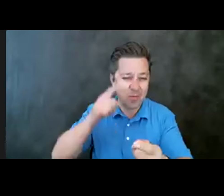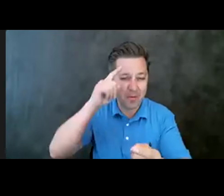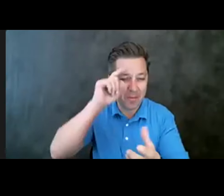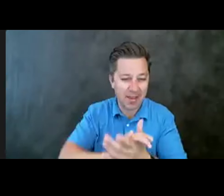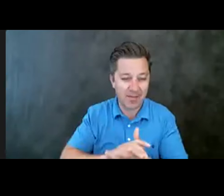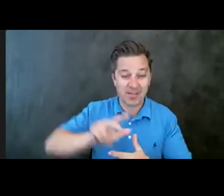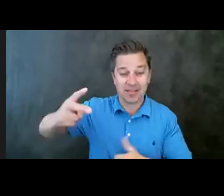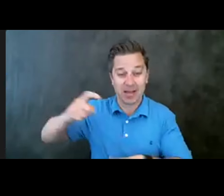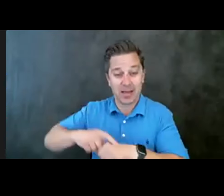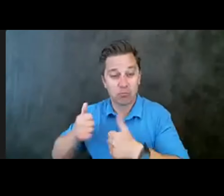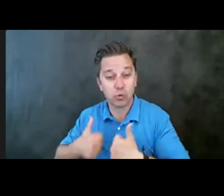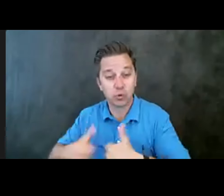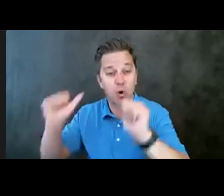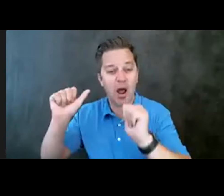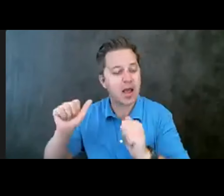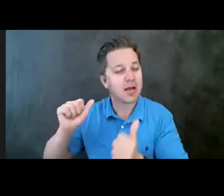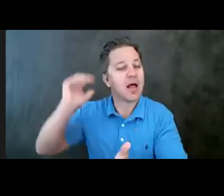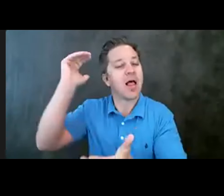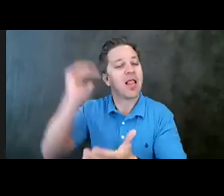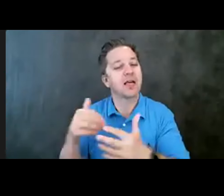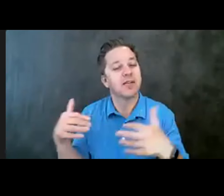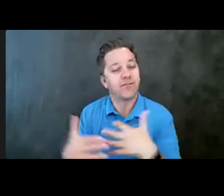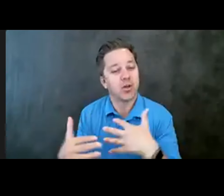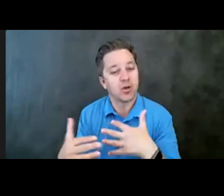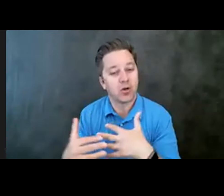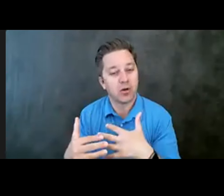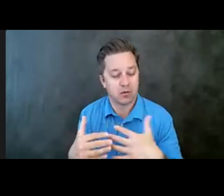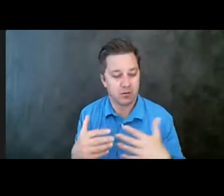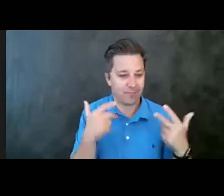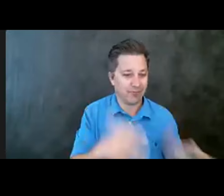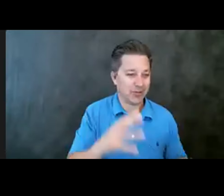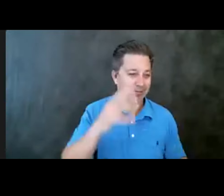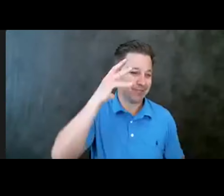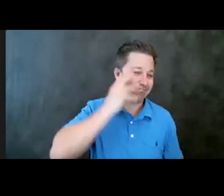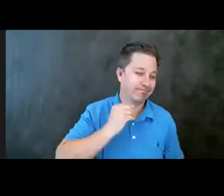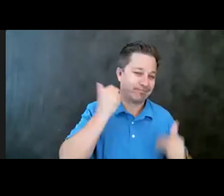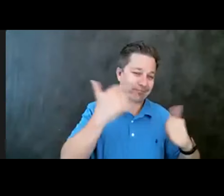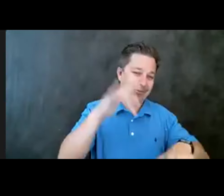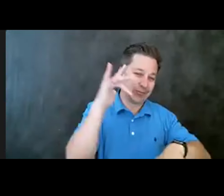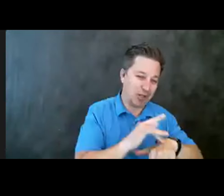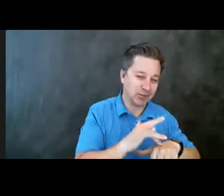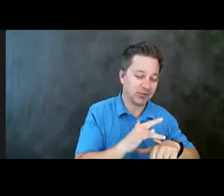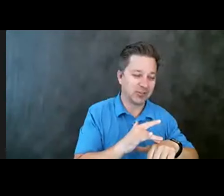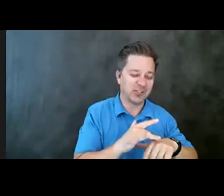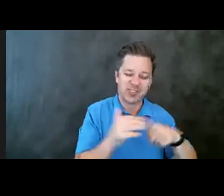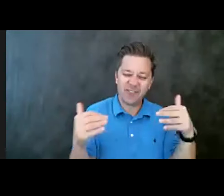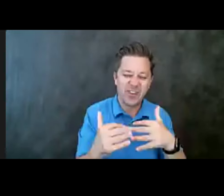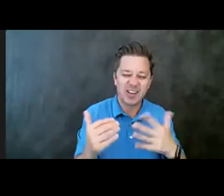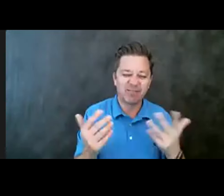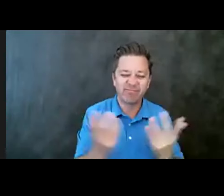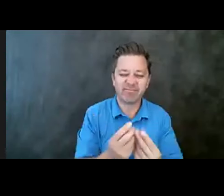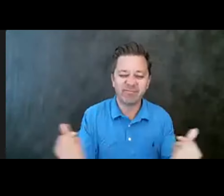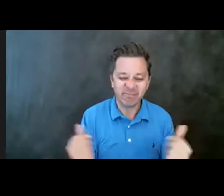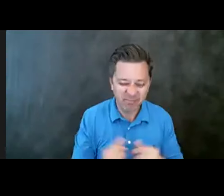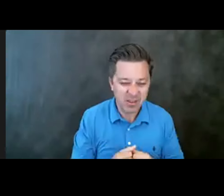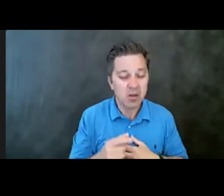associated with the act, right? Because you have crossed that line before you've broken down that wall. And so that when someone makes an